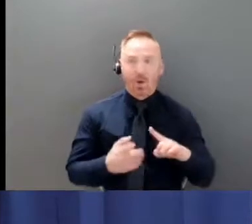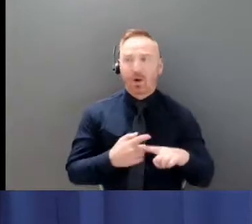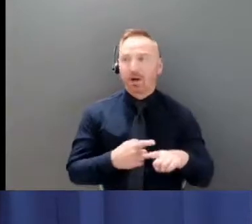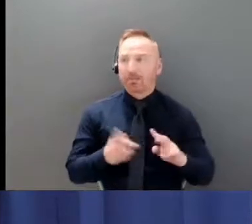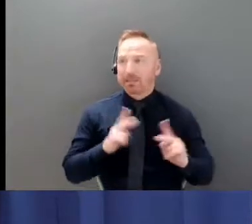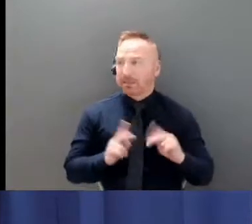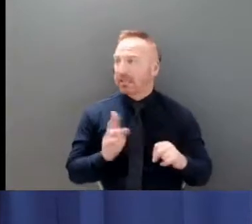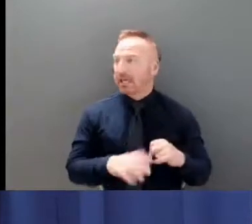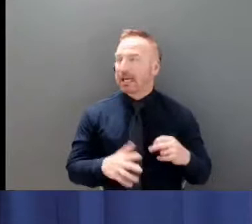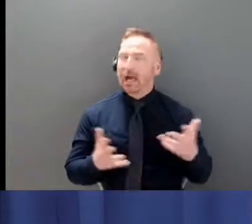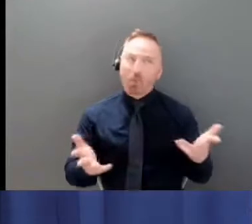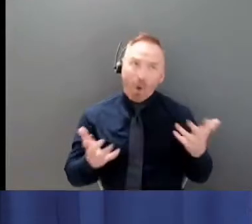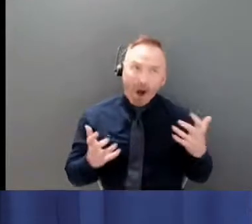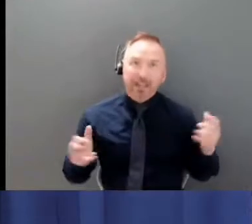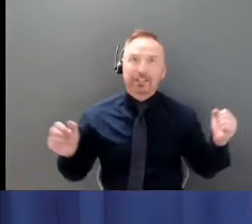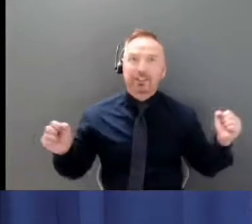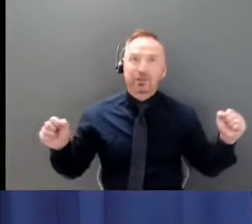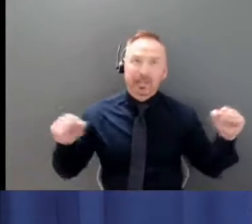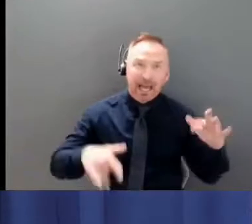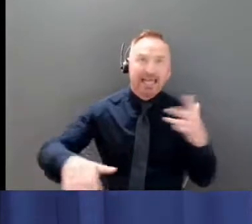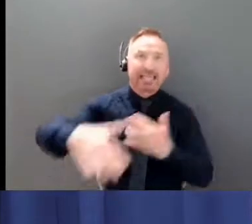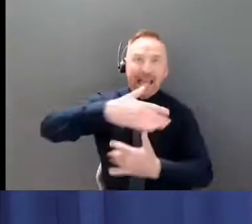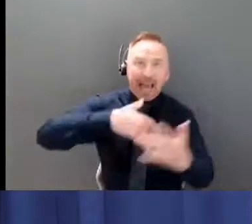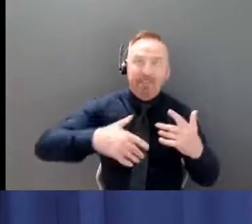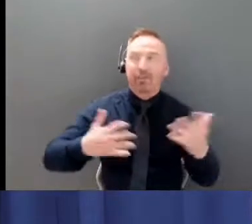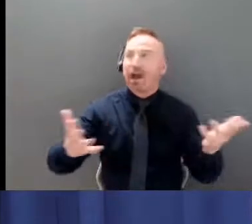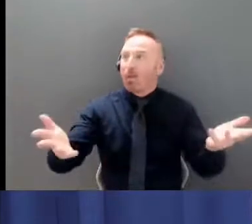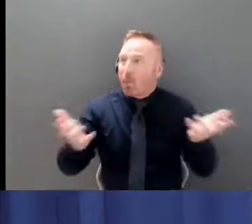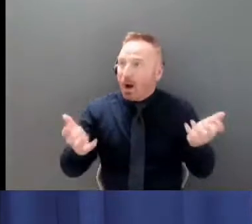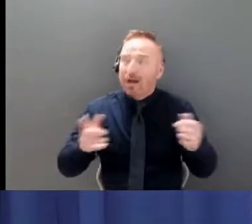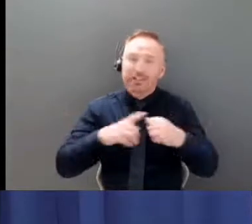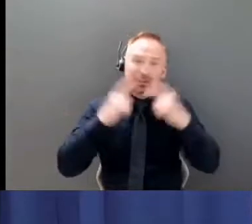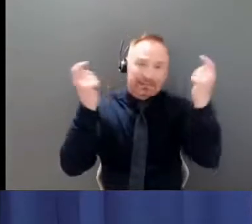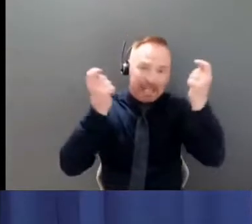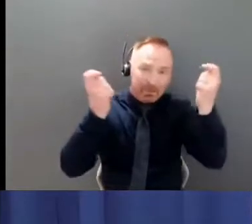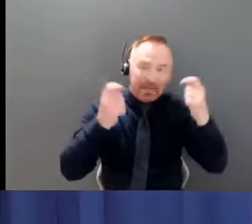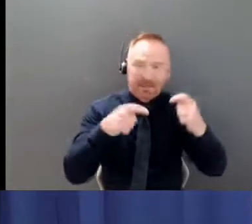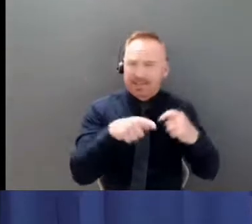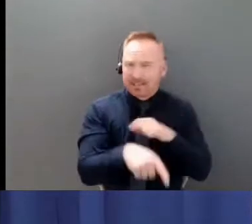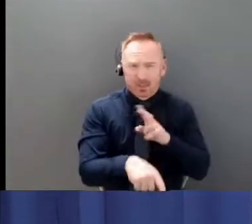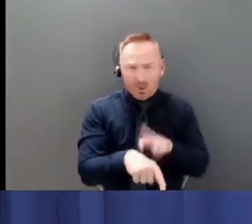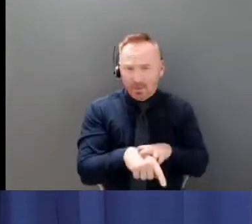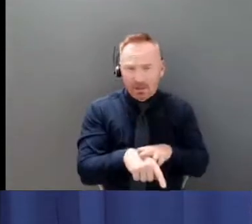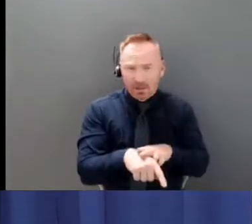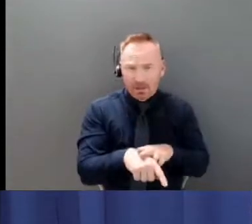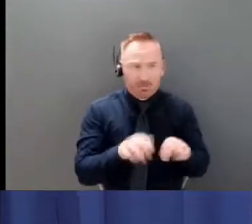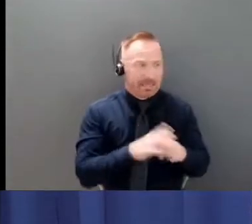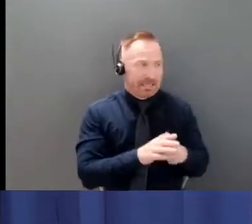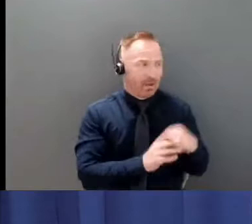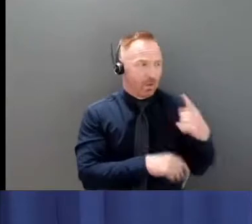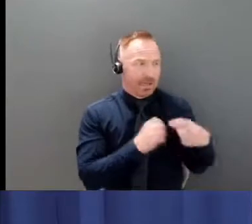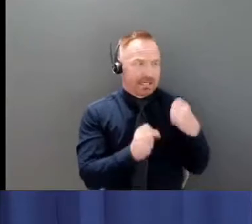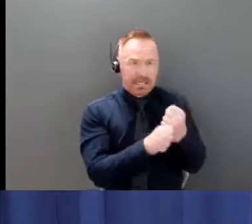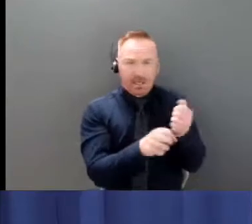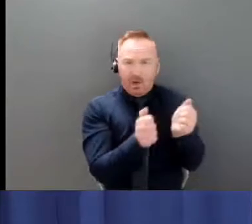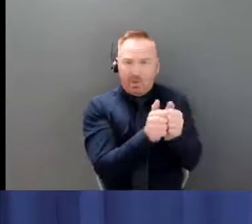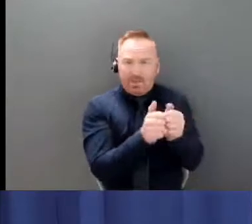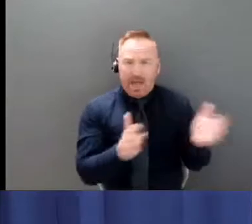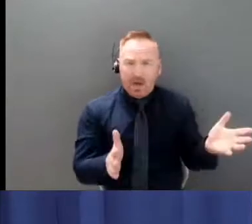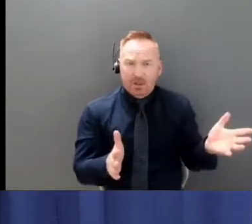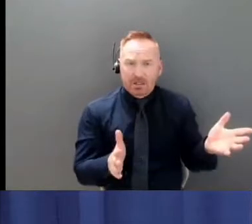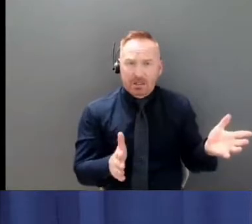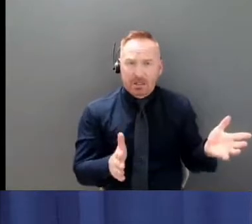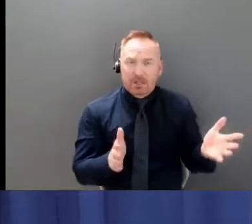that's normal after a year and more than a year of deprivation um so much as we might admonish